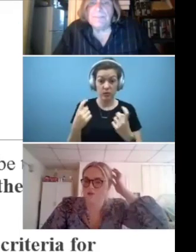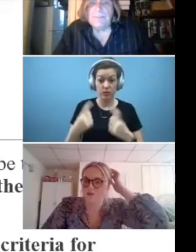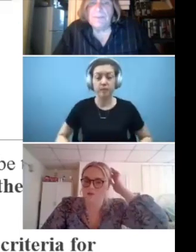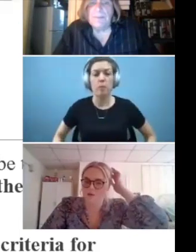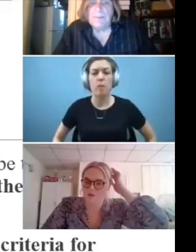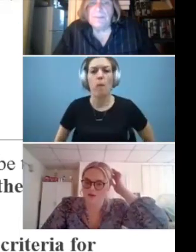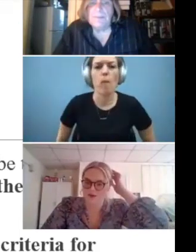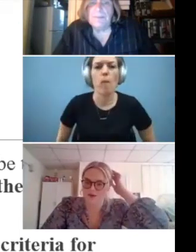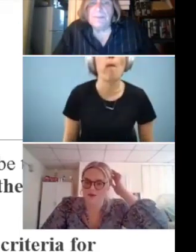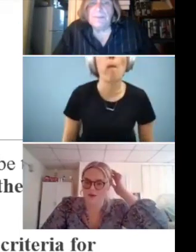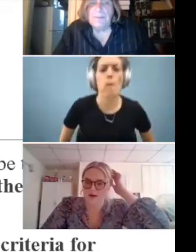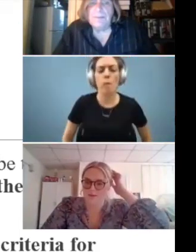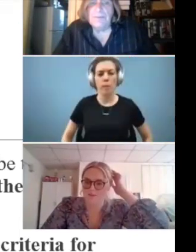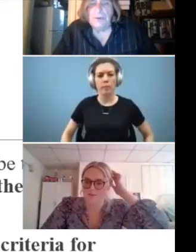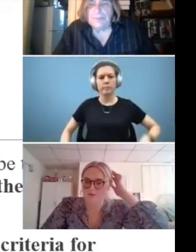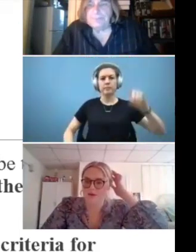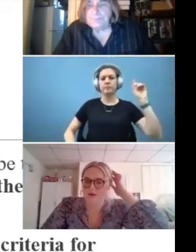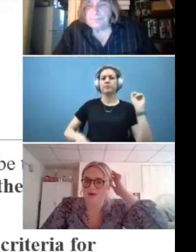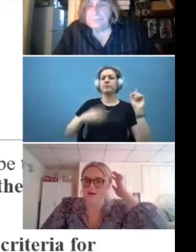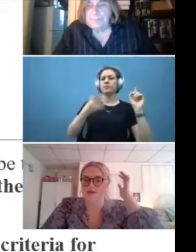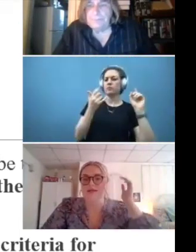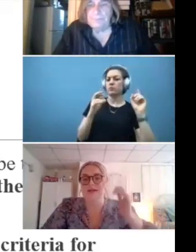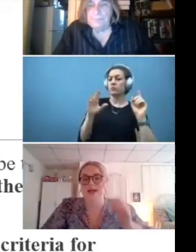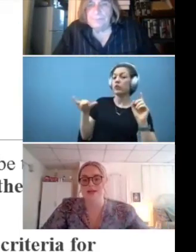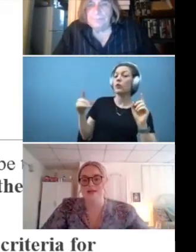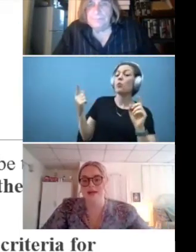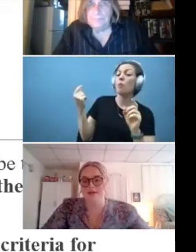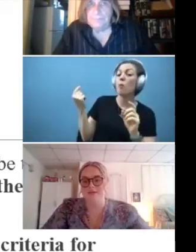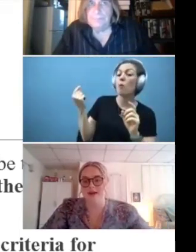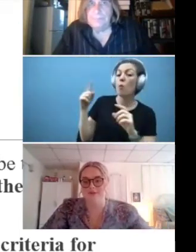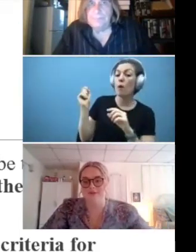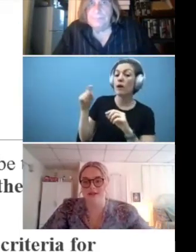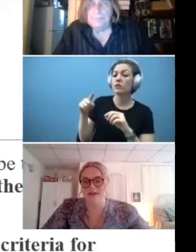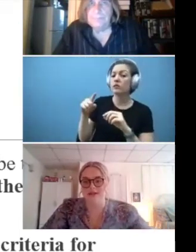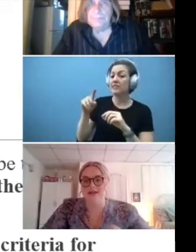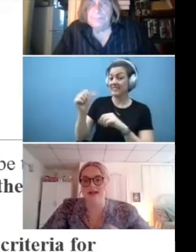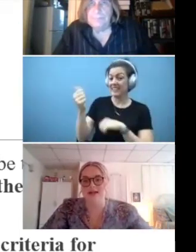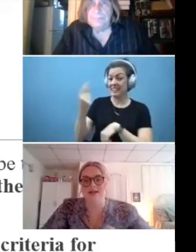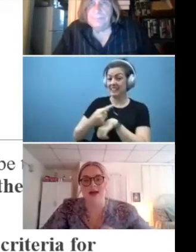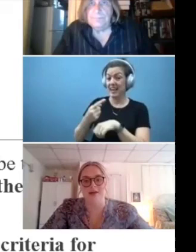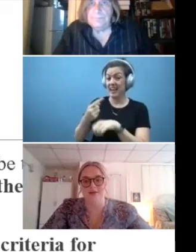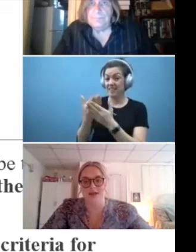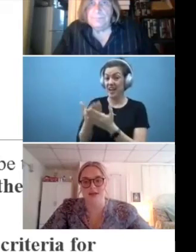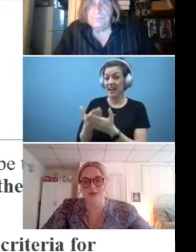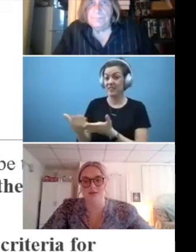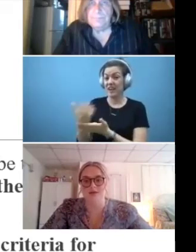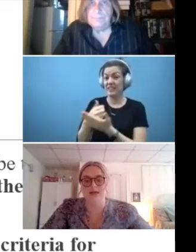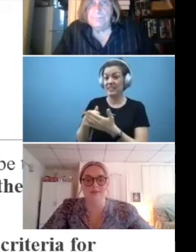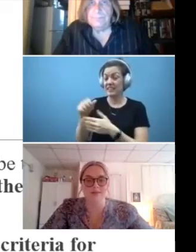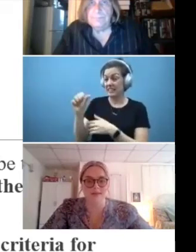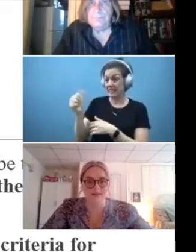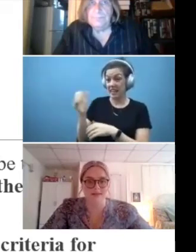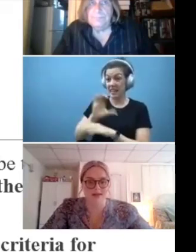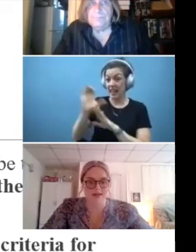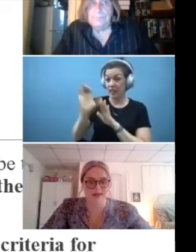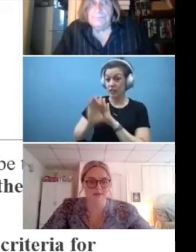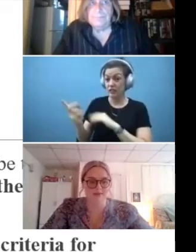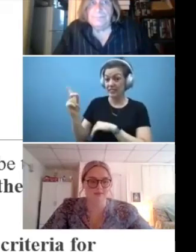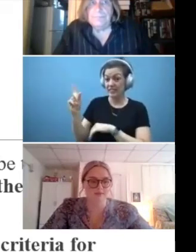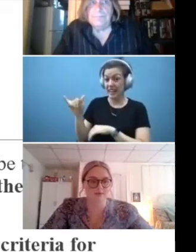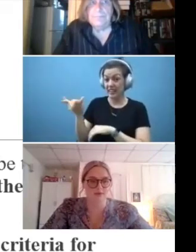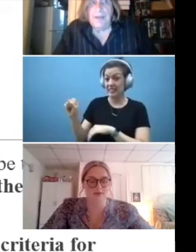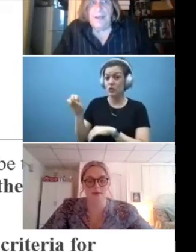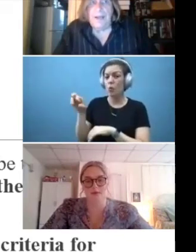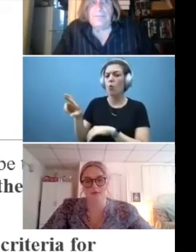Yes. There's one more question. Um, is the 10 day fact finding 10 calendar days or 10 business days?